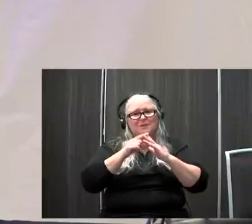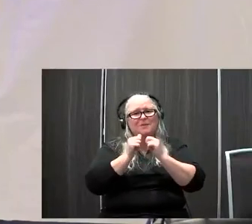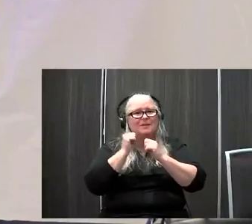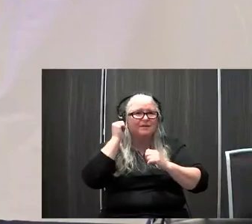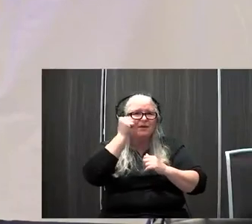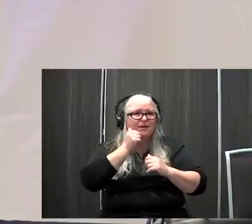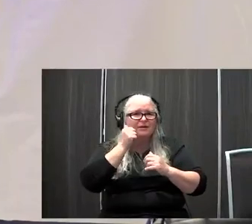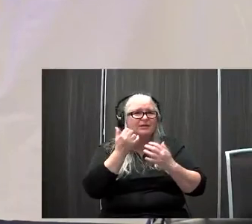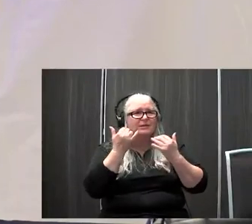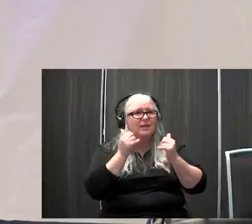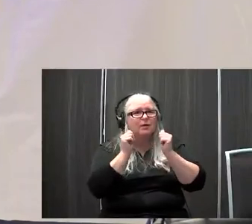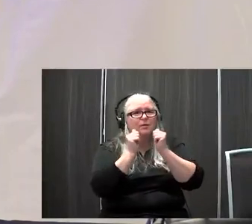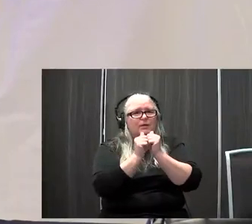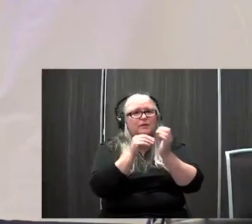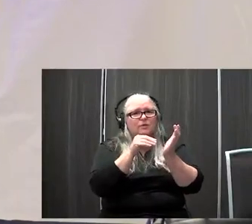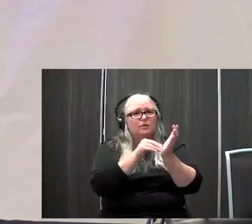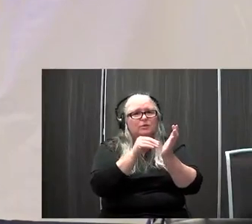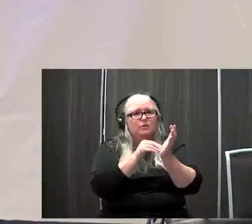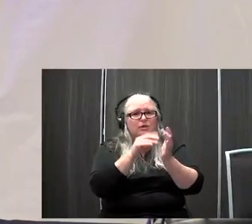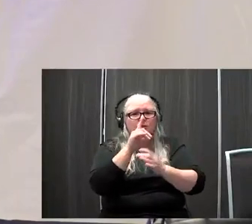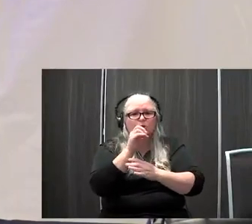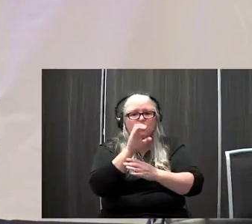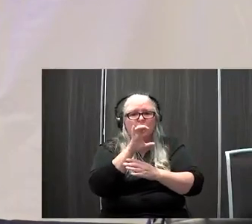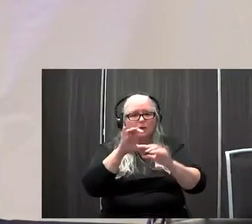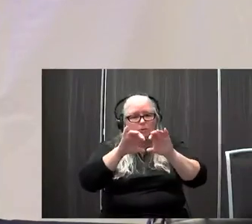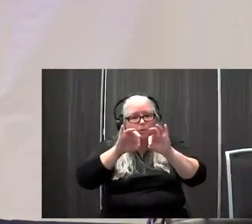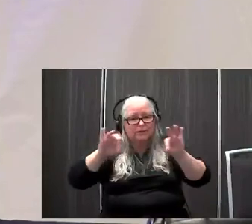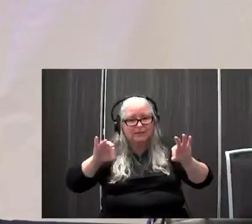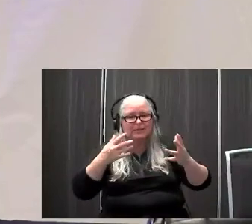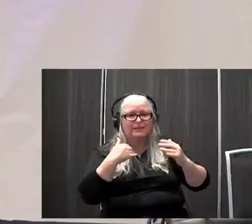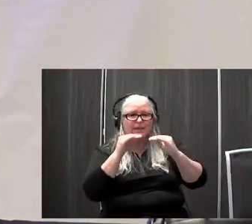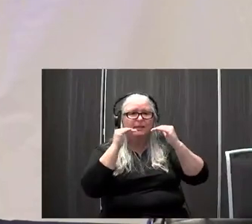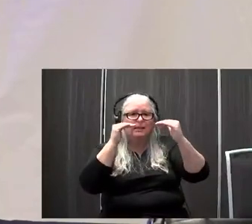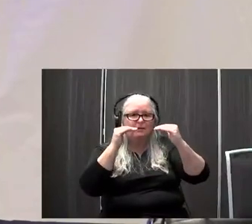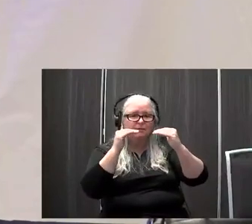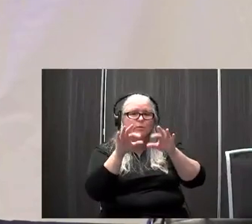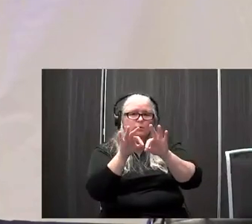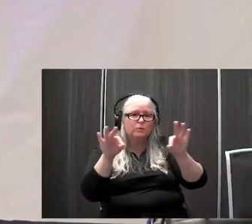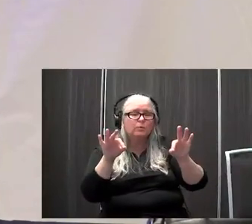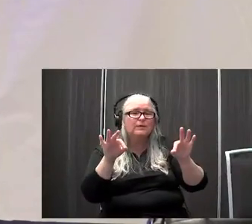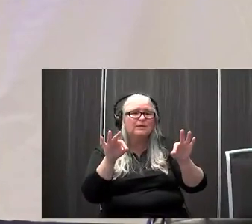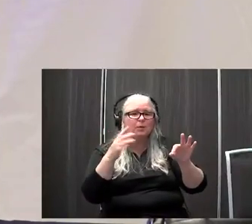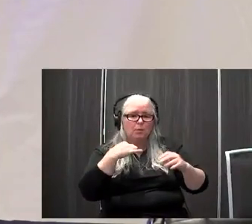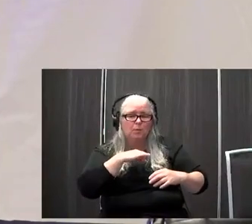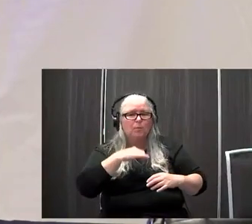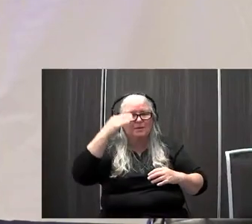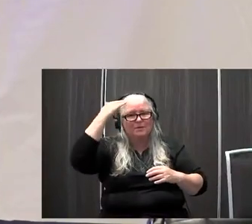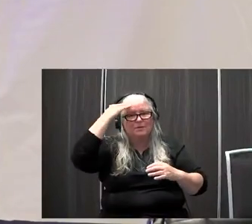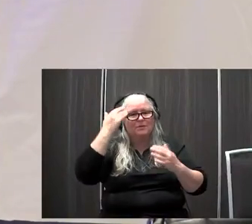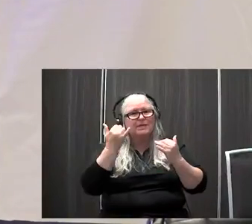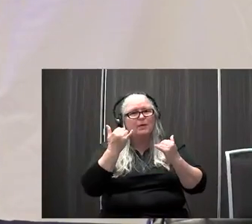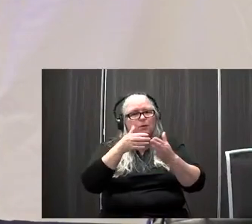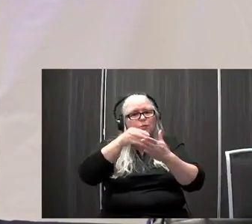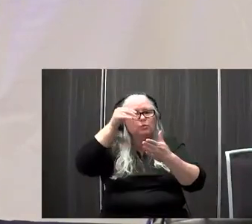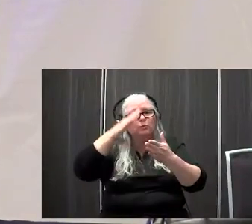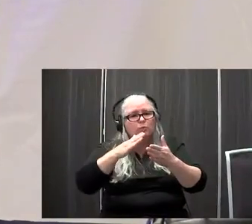um, the doctorate level for audiologists, the entry level doctoral degree, what we're finding is that now the students are actually